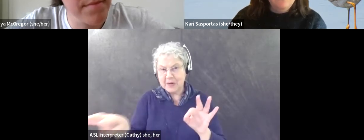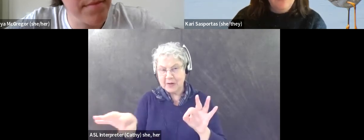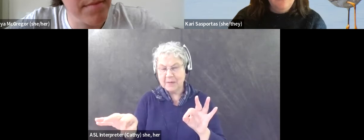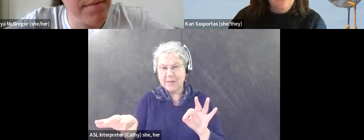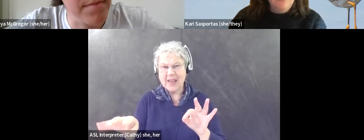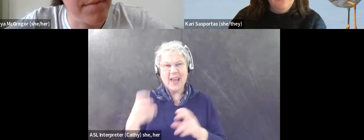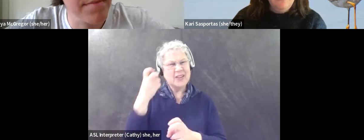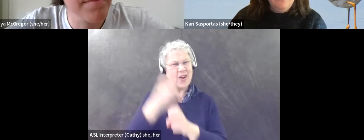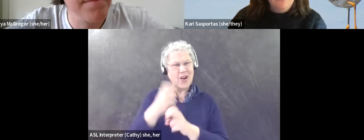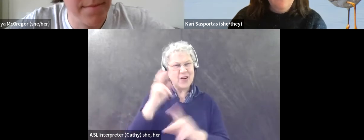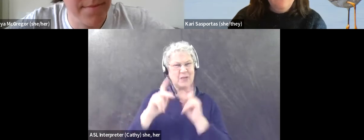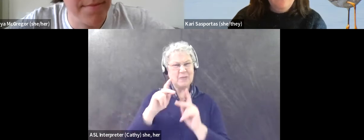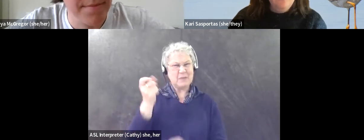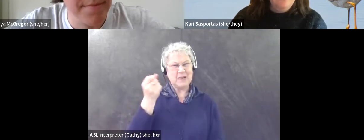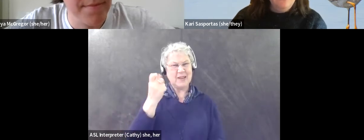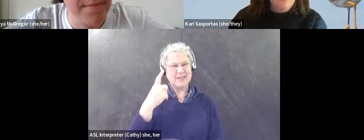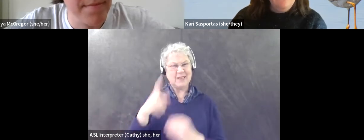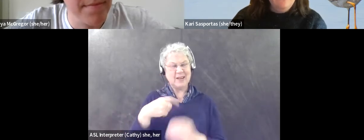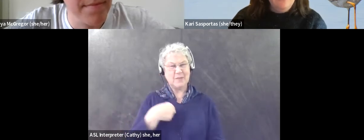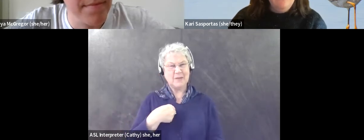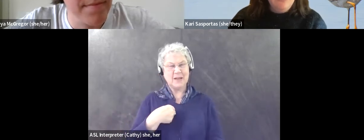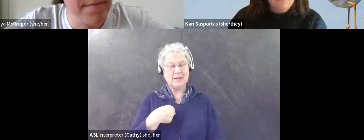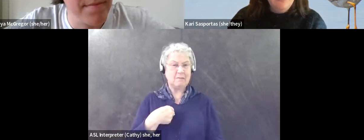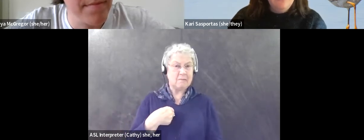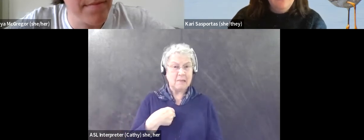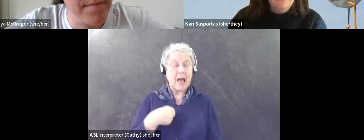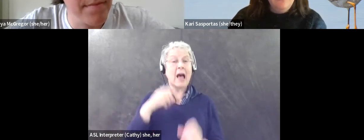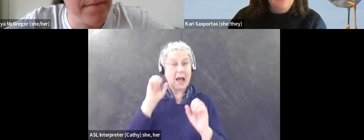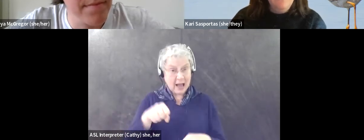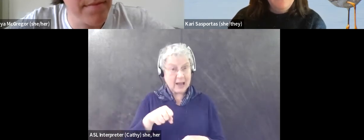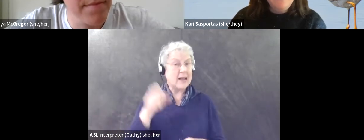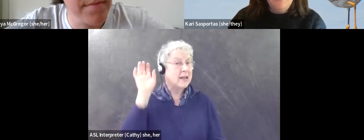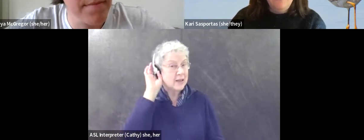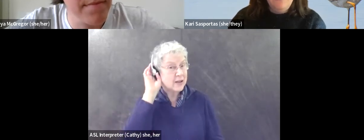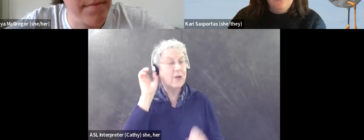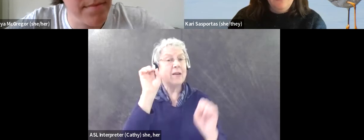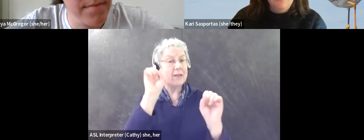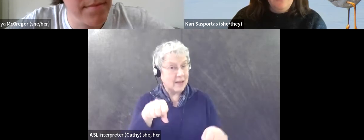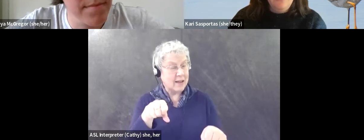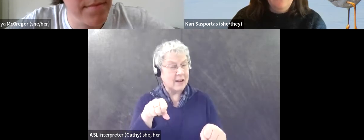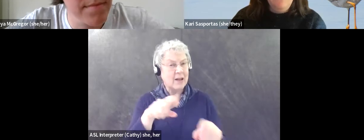to understand that, you know, I am hearing sound.